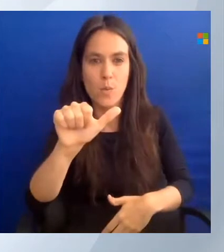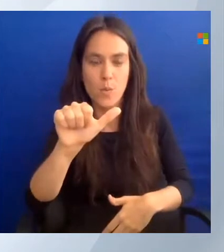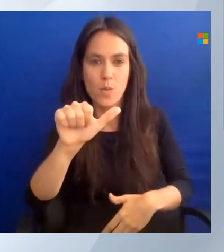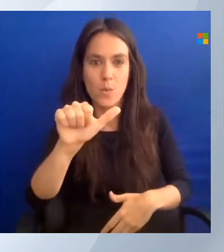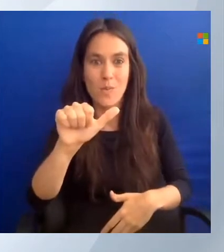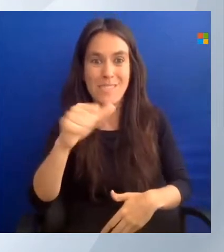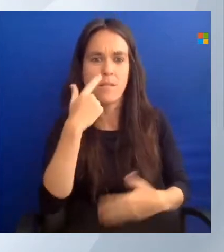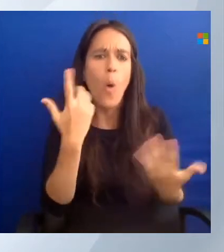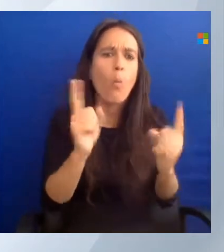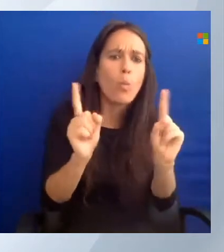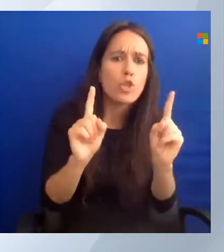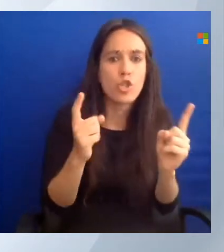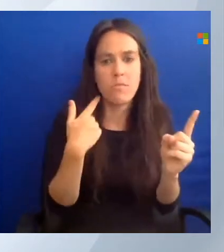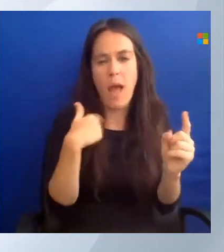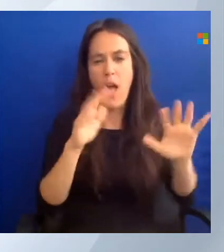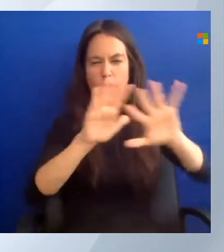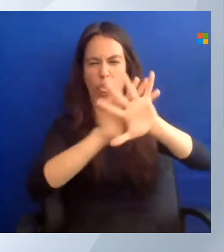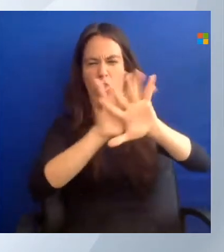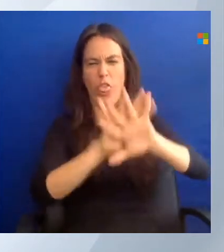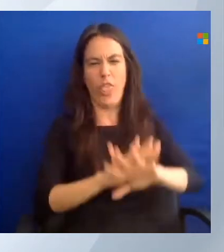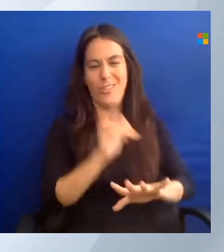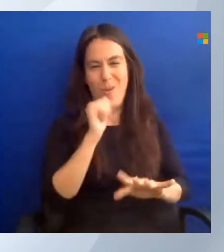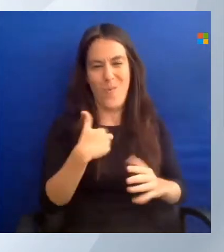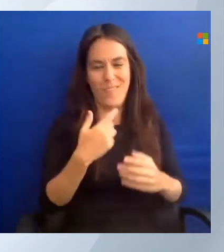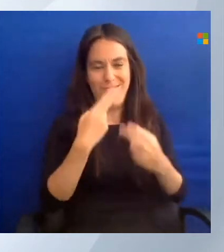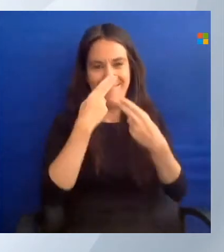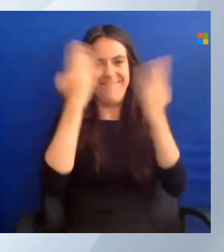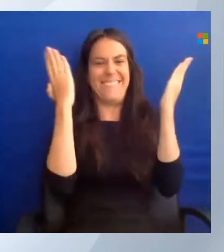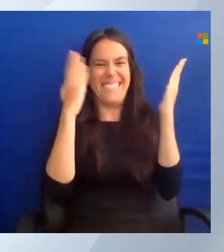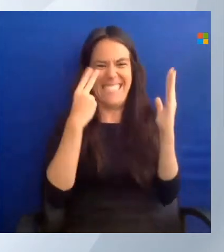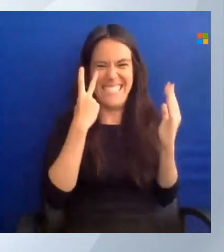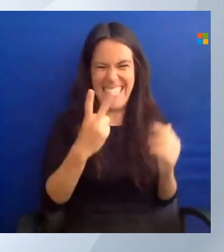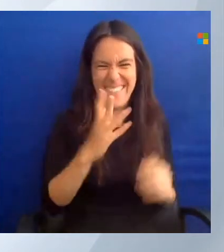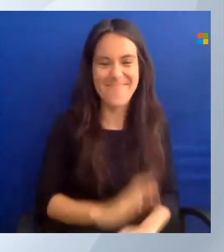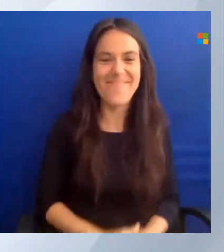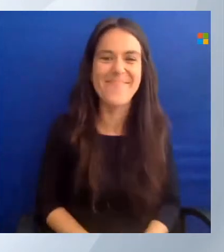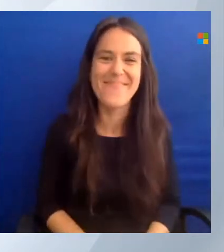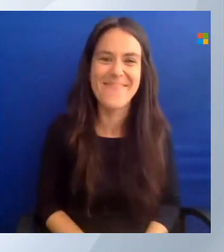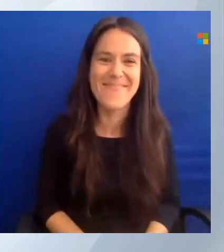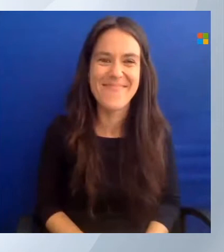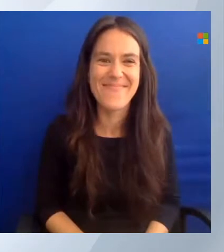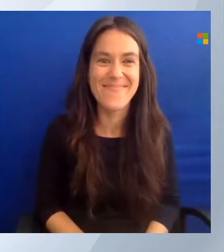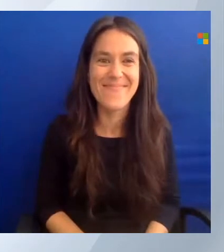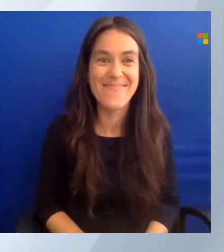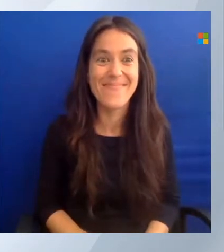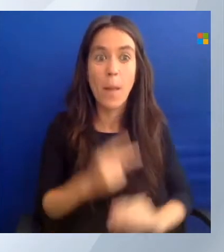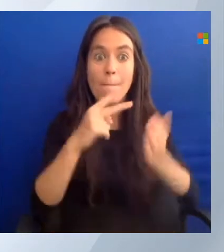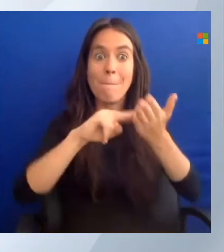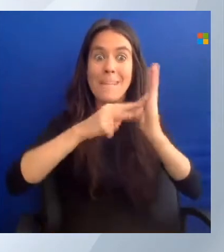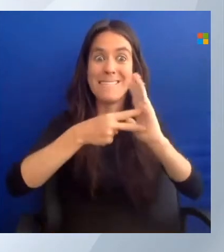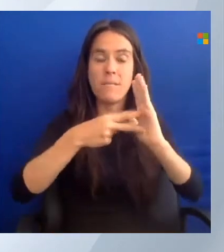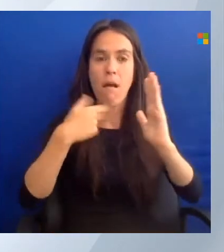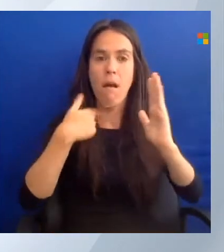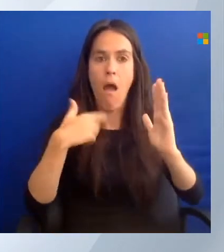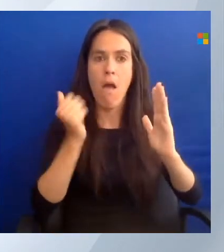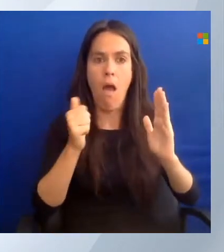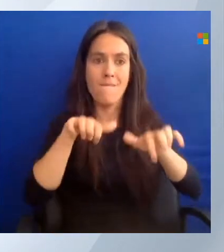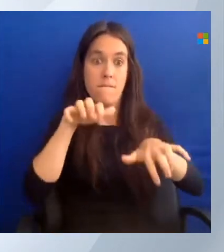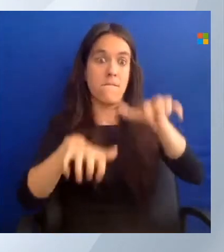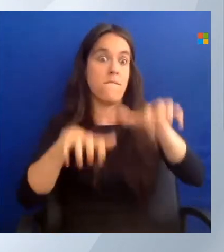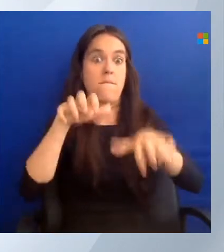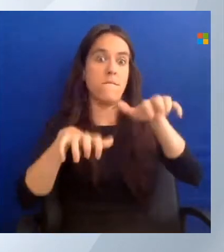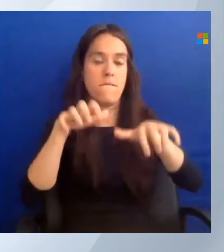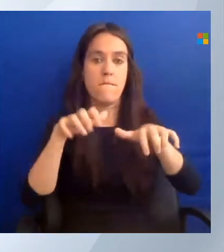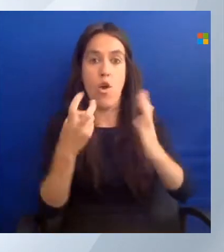saw, I was logged in with multiple accounts. And this means I get that interactive logon from Azure. Which also means